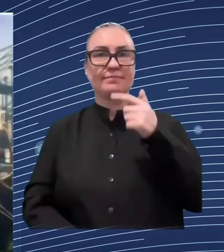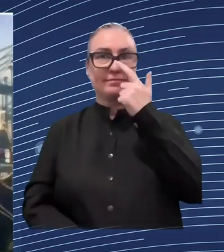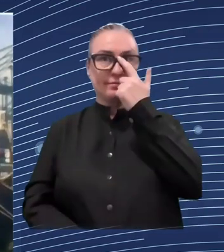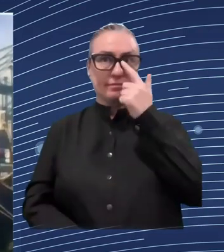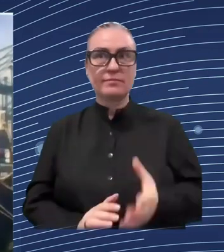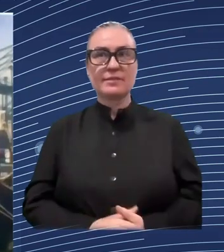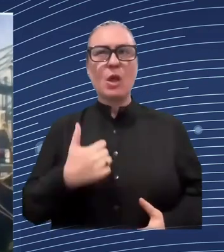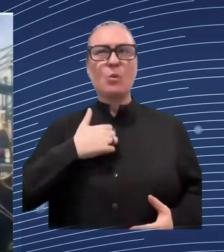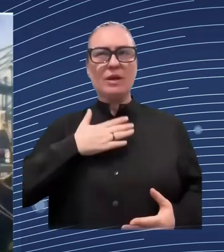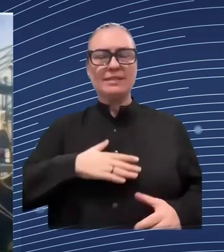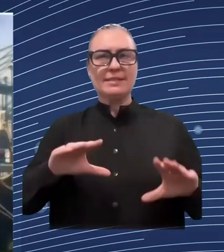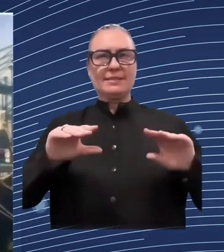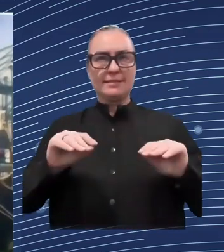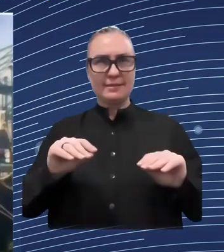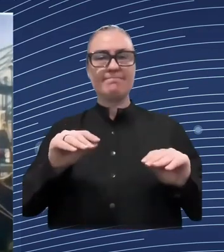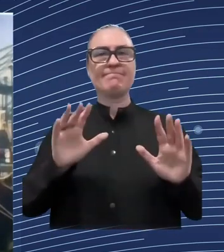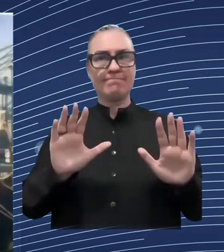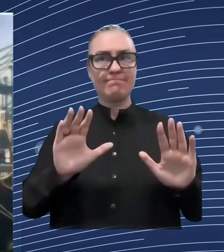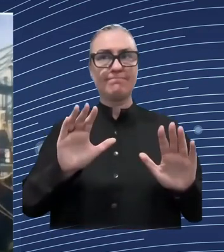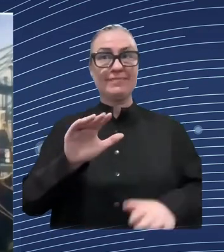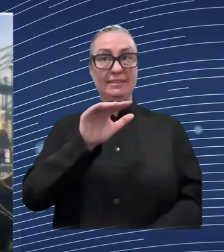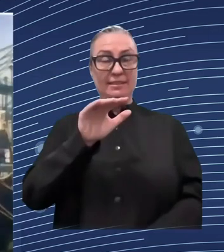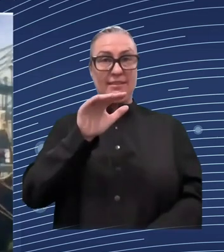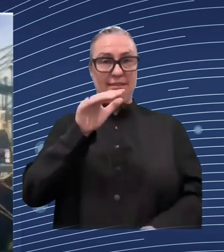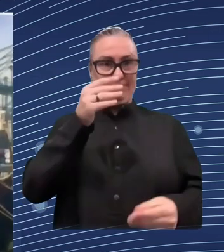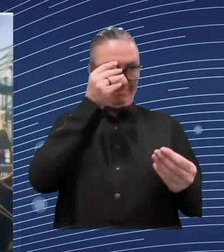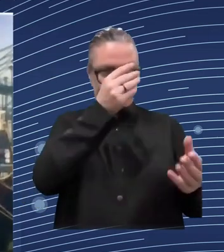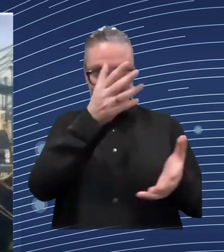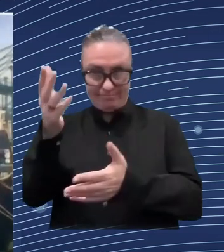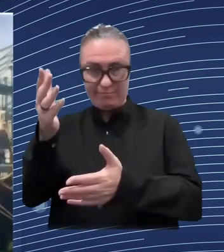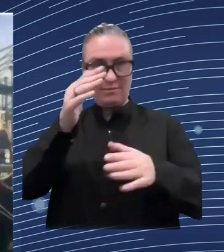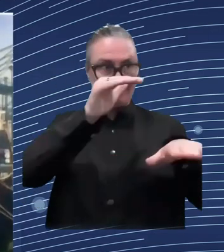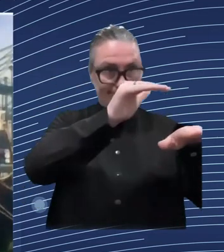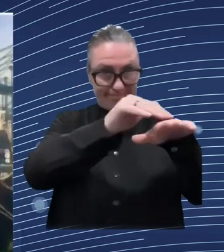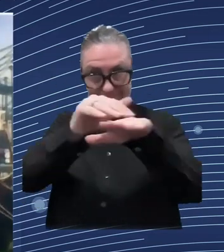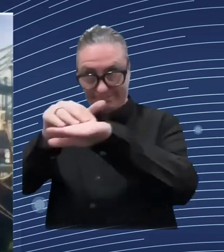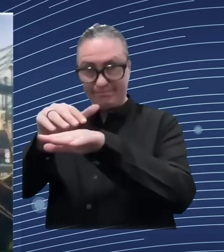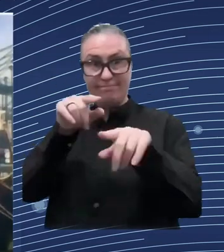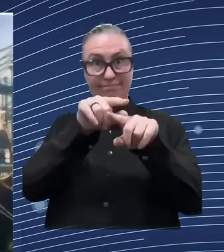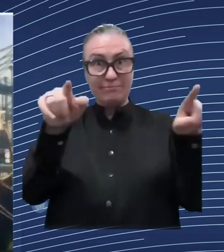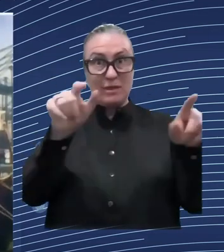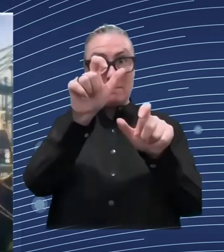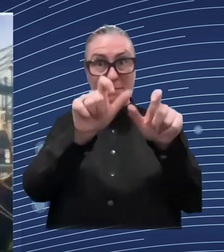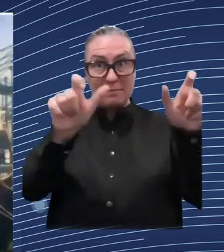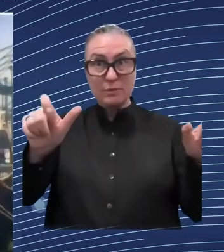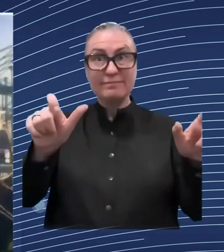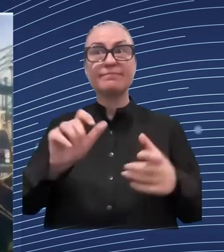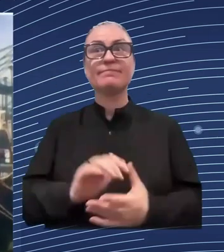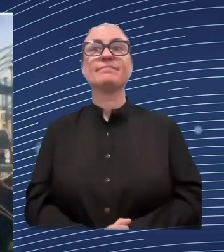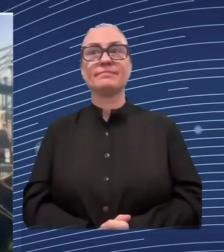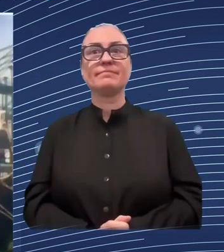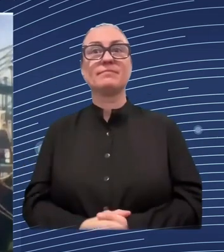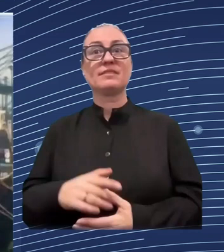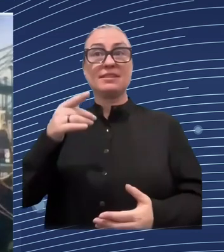war of aggression but certainly also since all the reform efforts that's been going on for for a longer time since